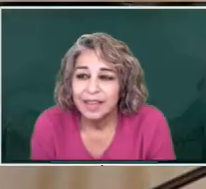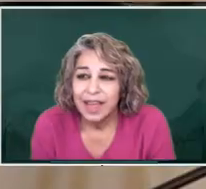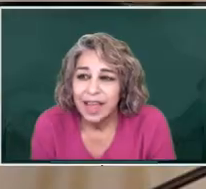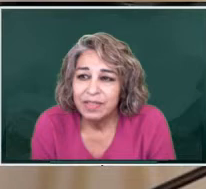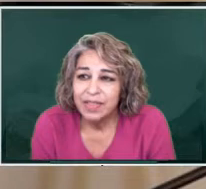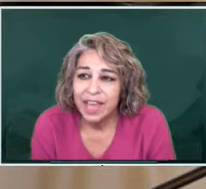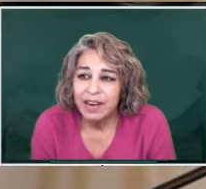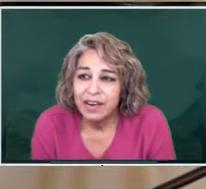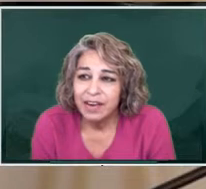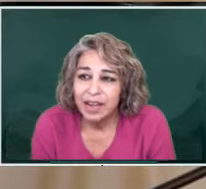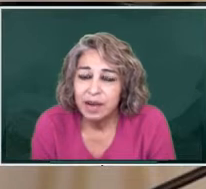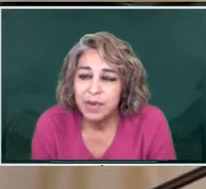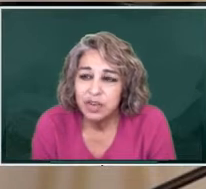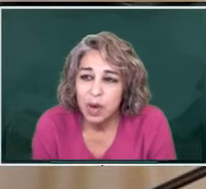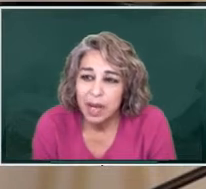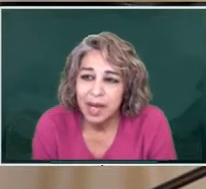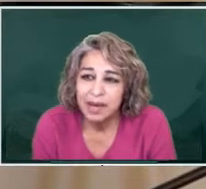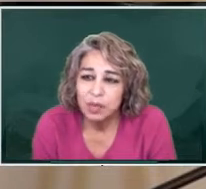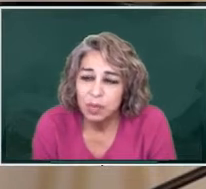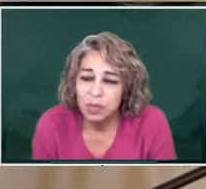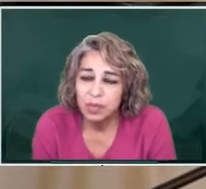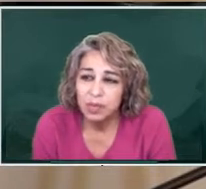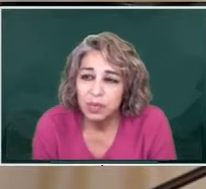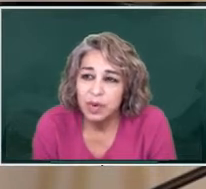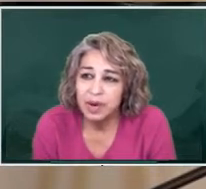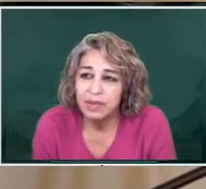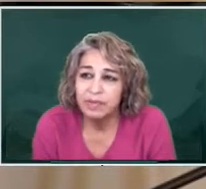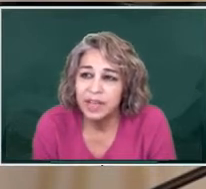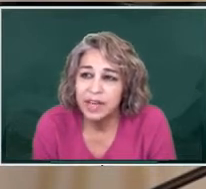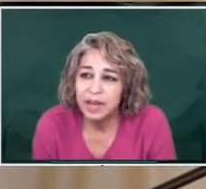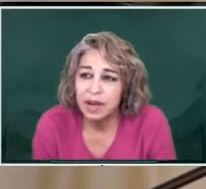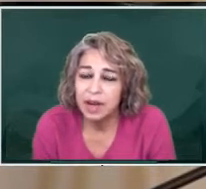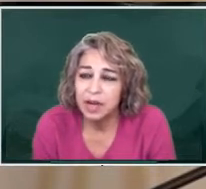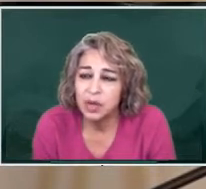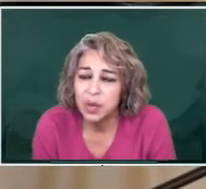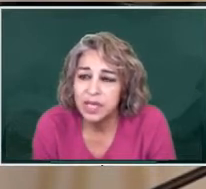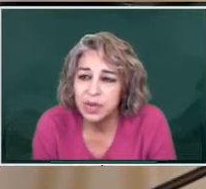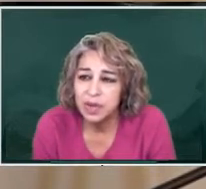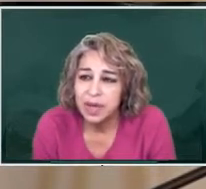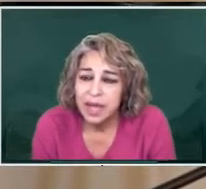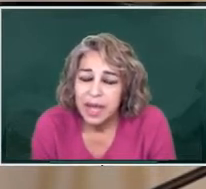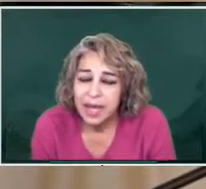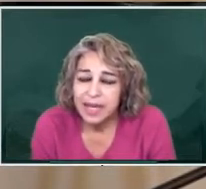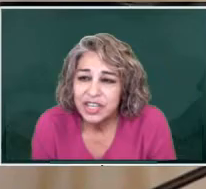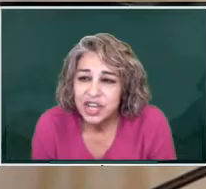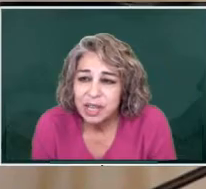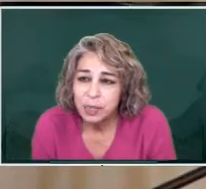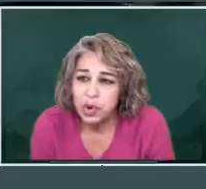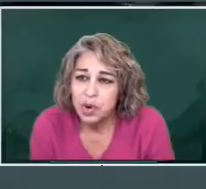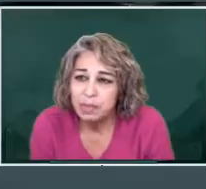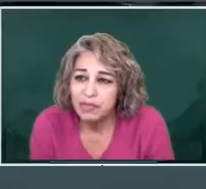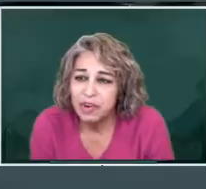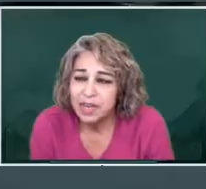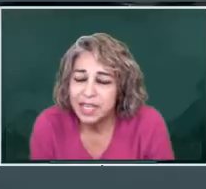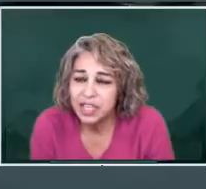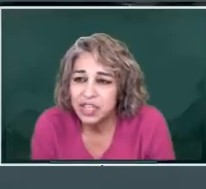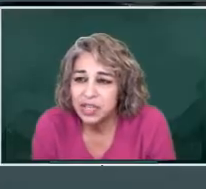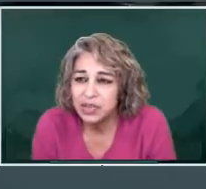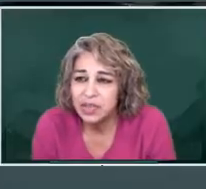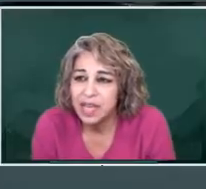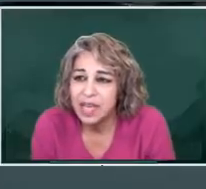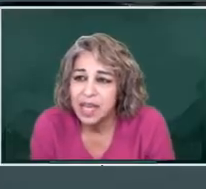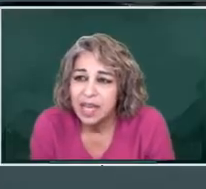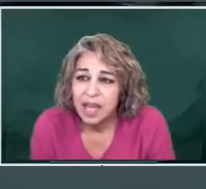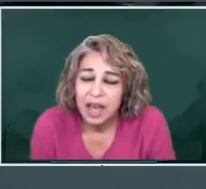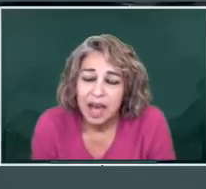And there, in Michoacan, we are going to initiate the program for attention